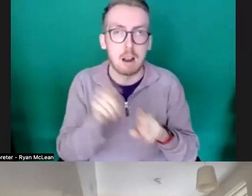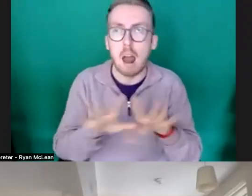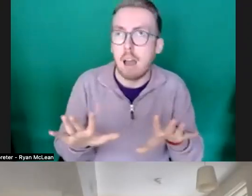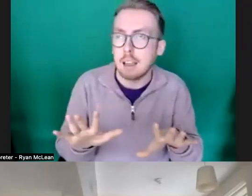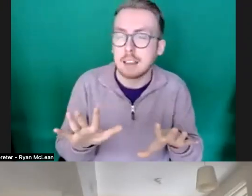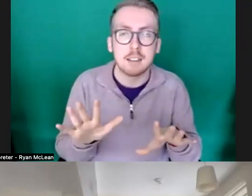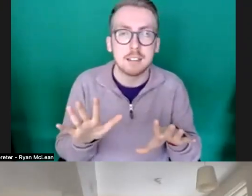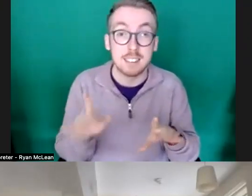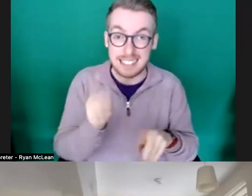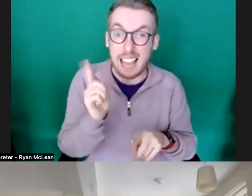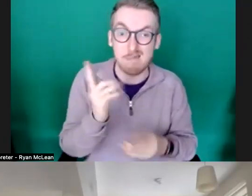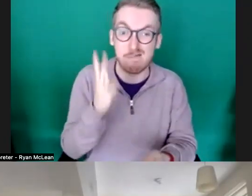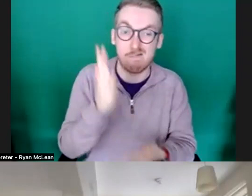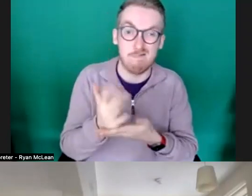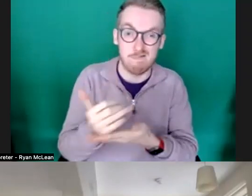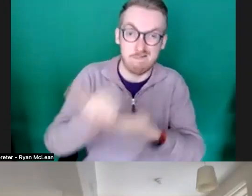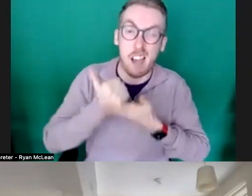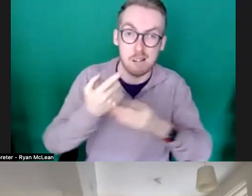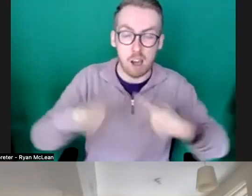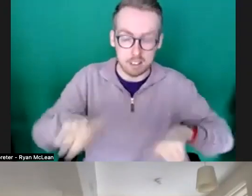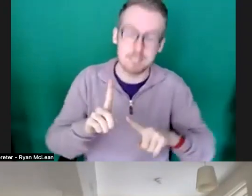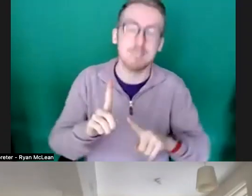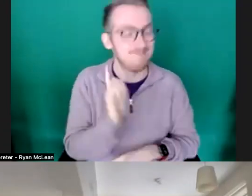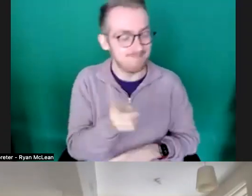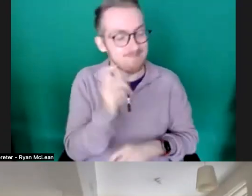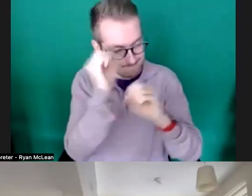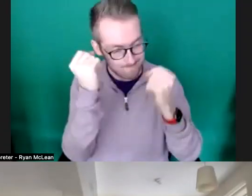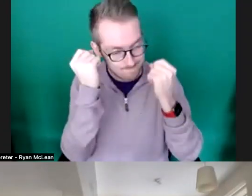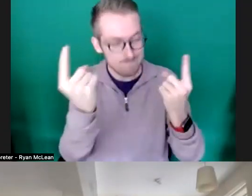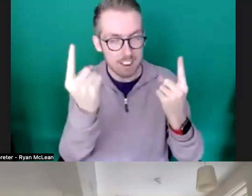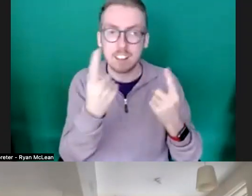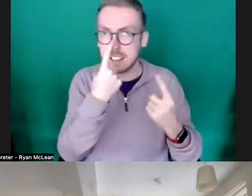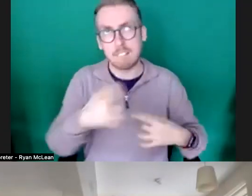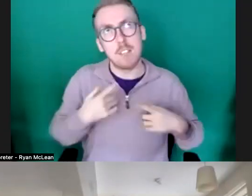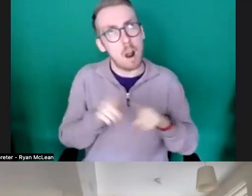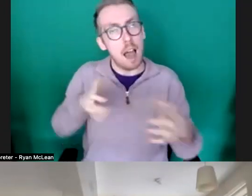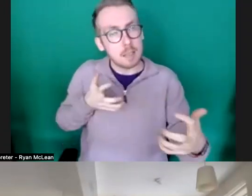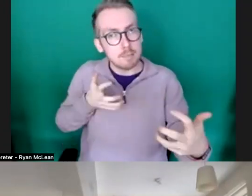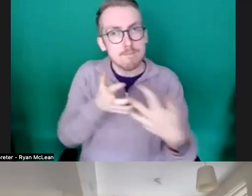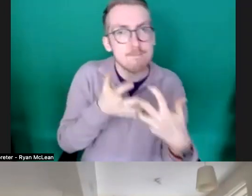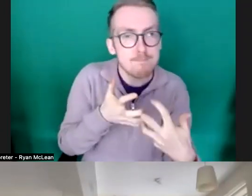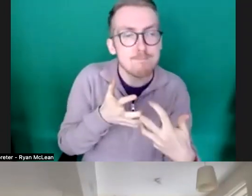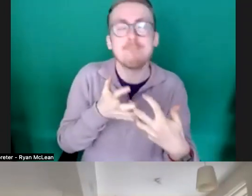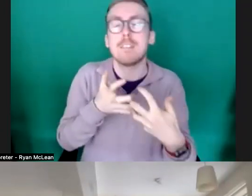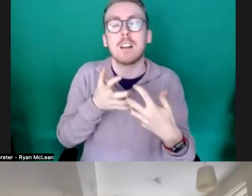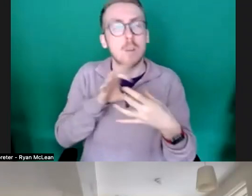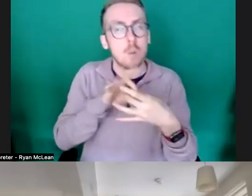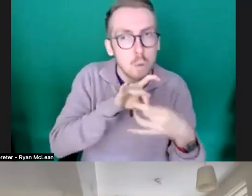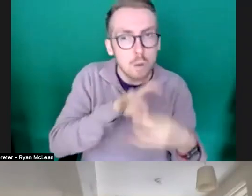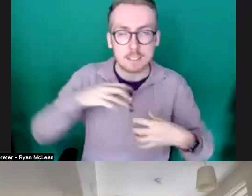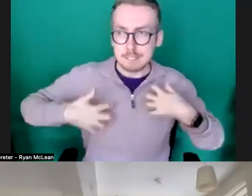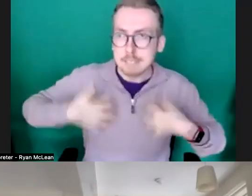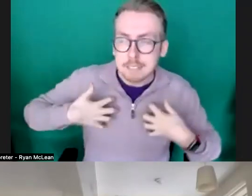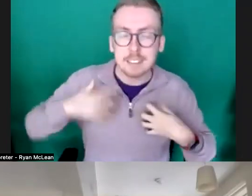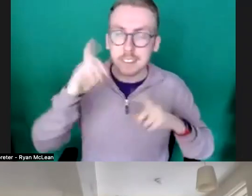to really help it leap off the page um and make it feel like a really exciting engaging and innovative piece of